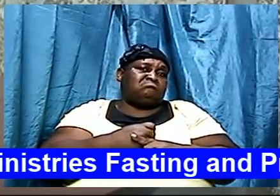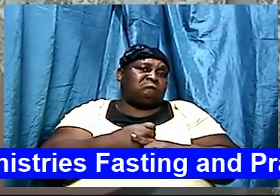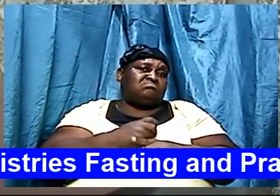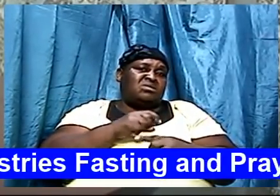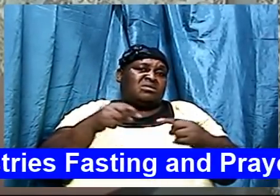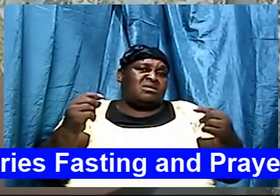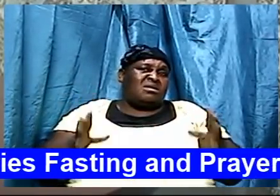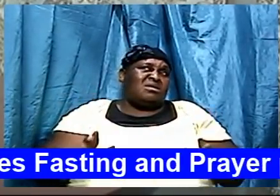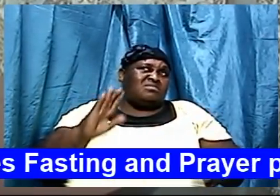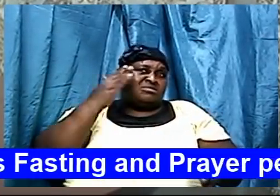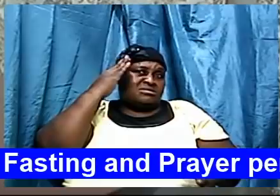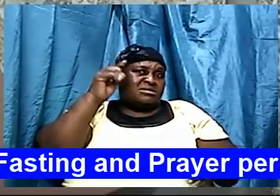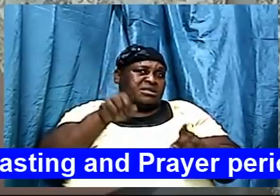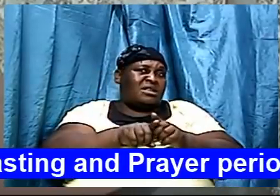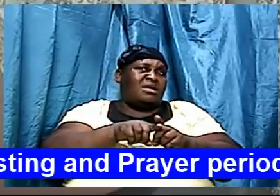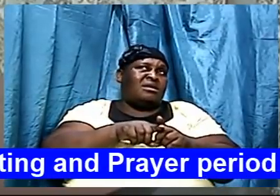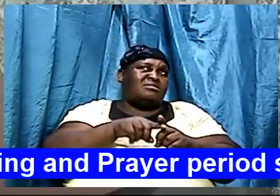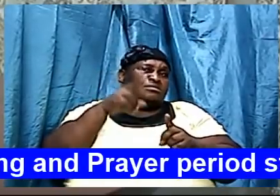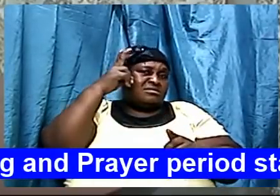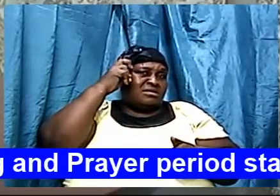enemy seem like he's going to win